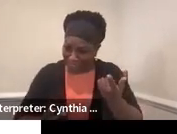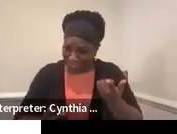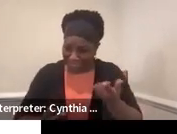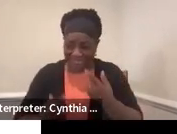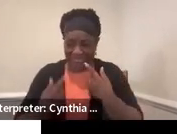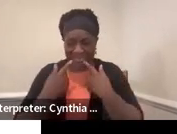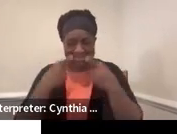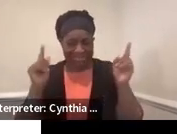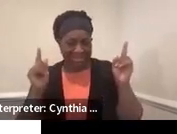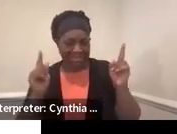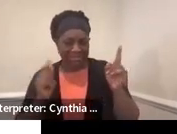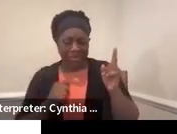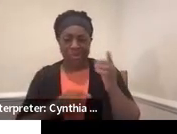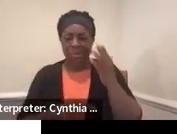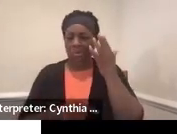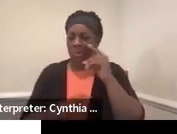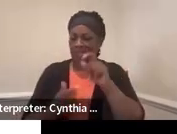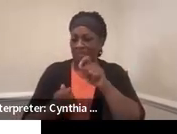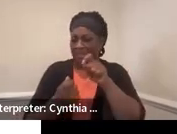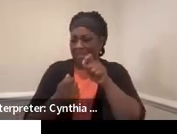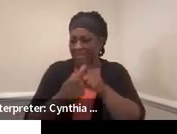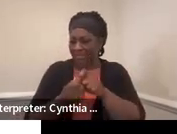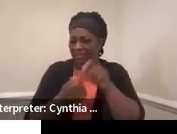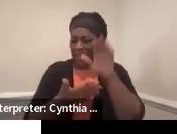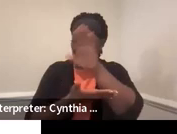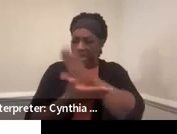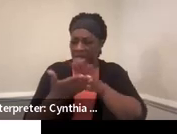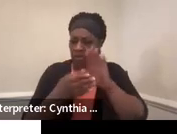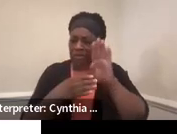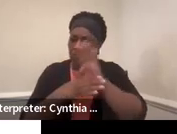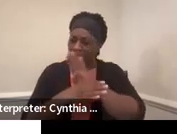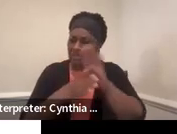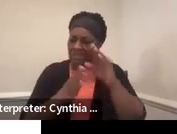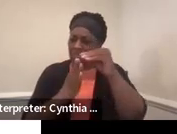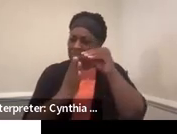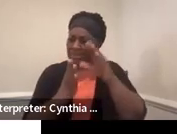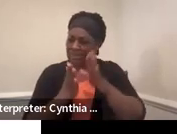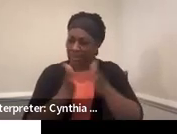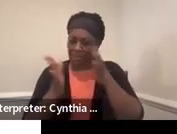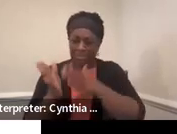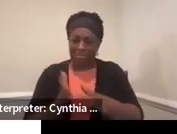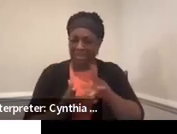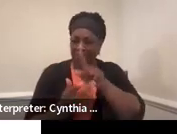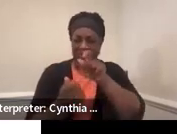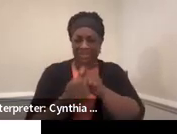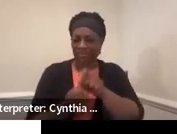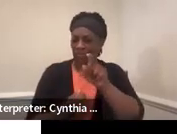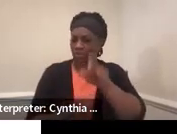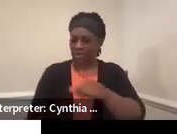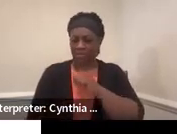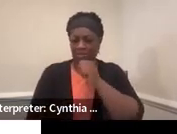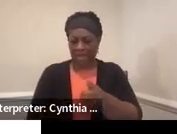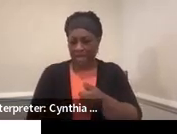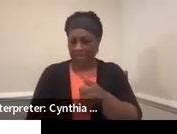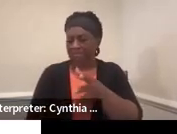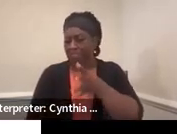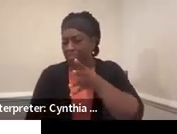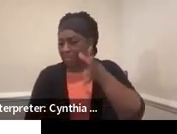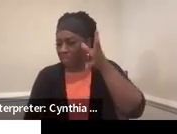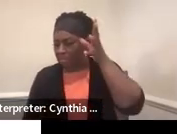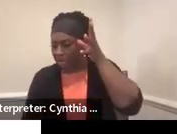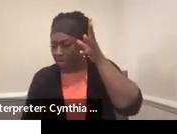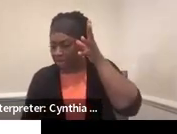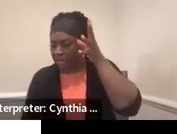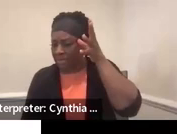Why you shouldn't name specific colleges or businesses in a transition plan? Should you include parents in 9F?